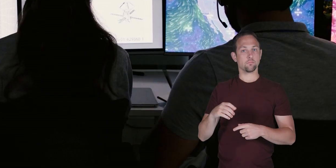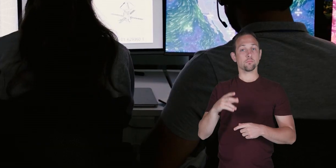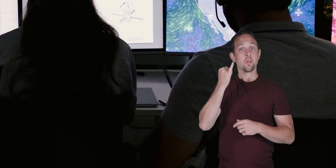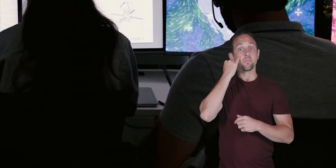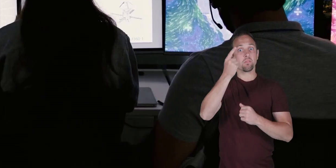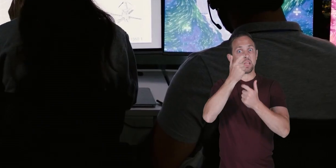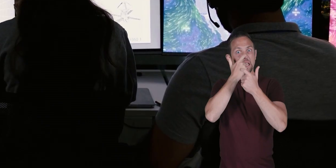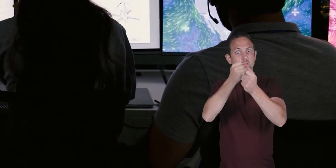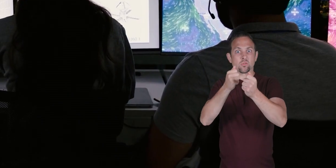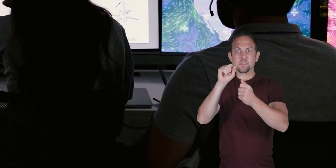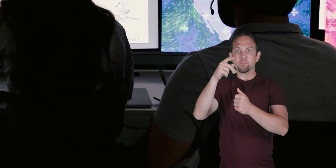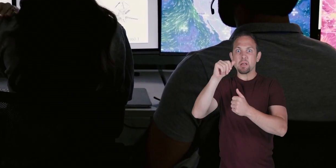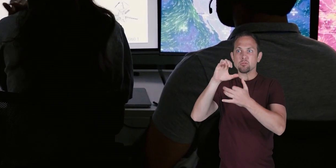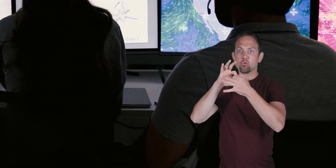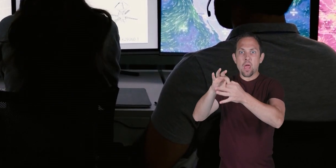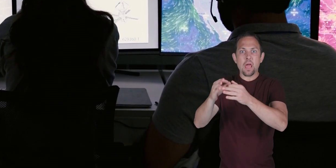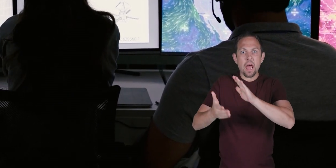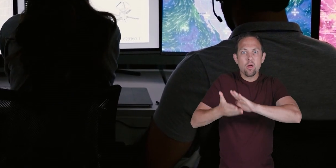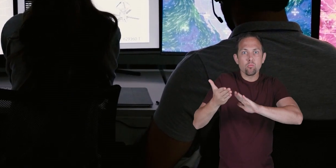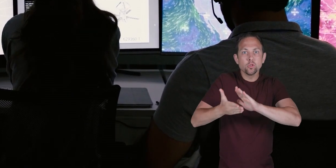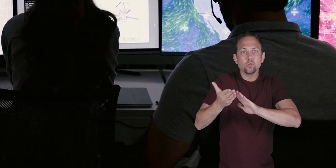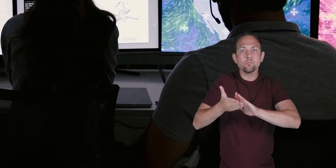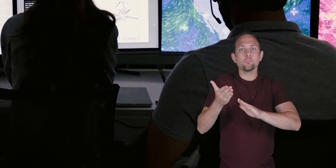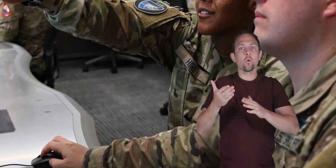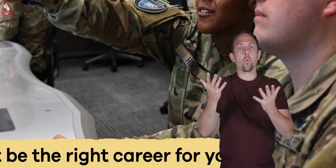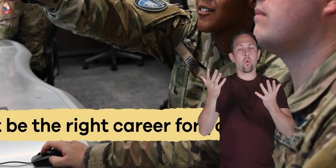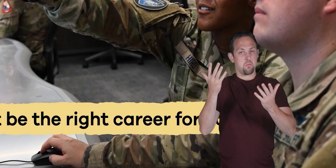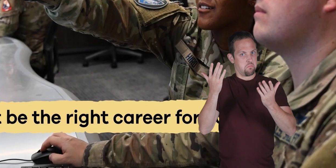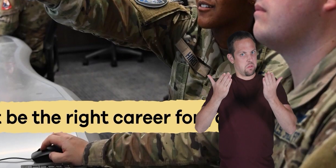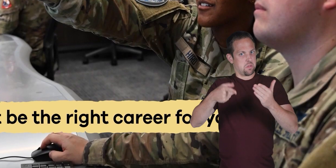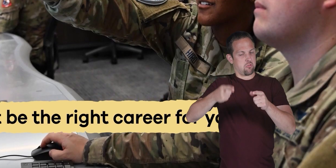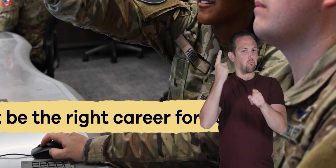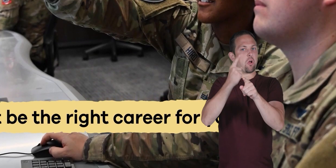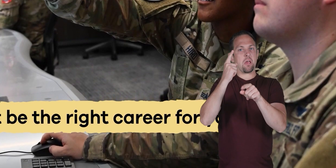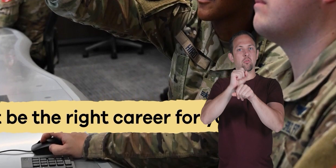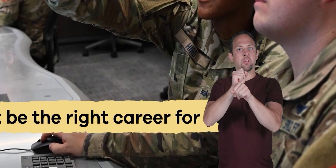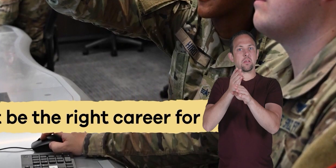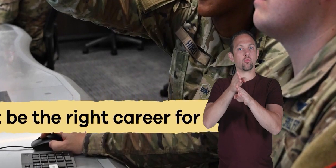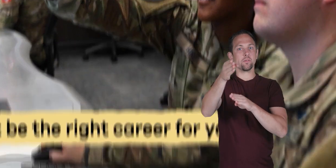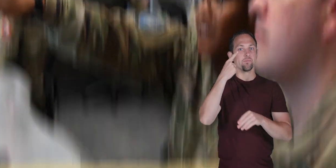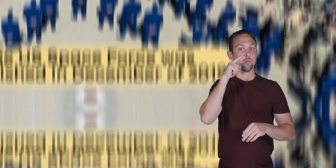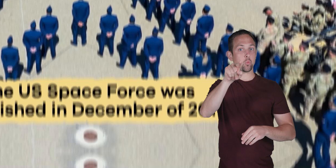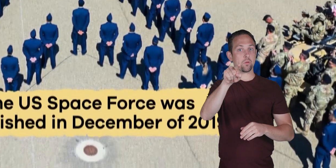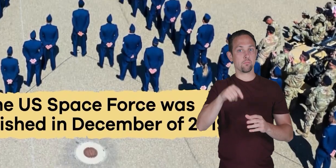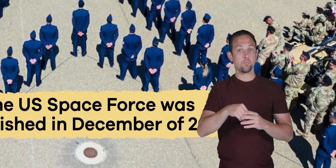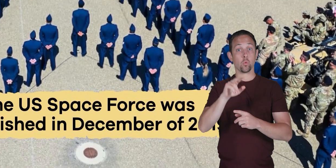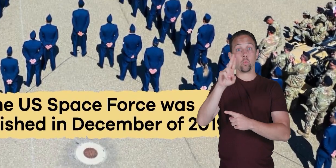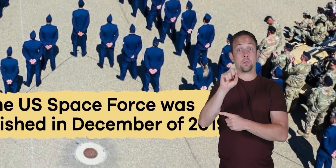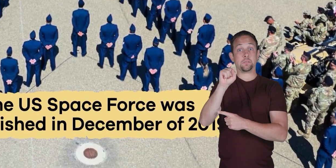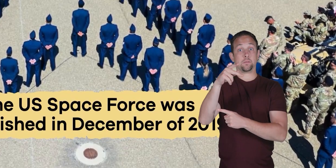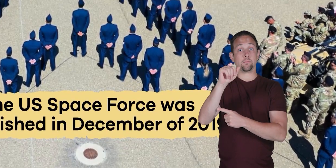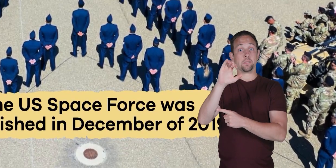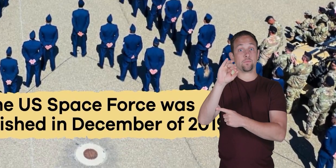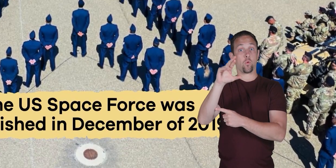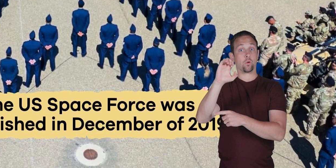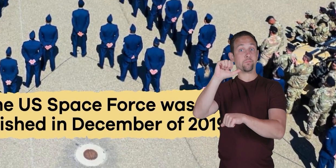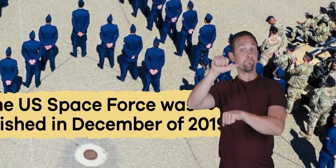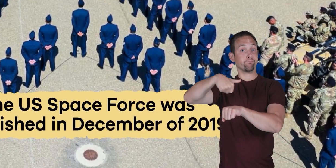and if you have an interest in space related operations it might be the right career for you the US